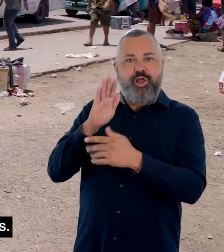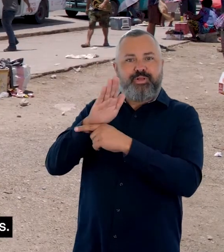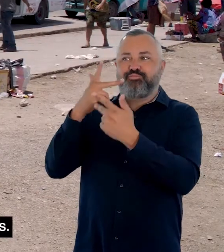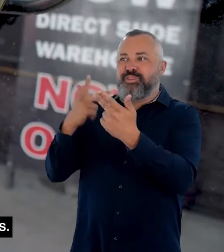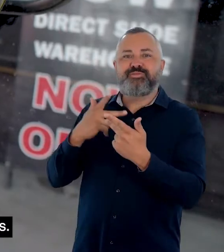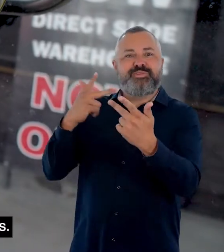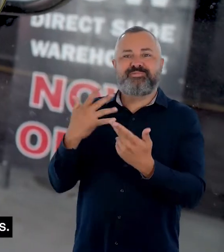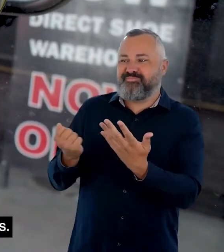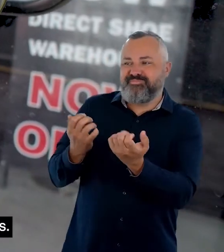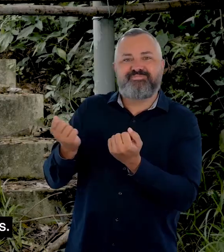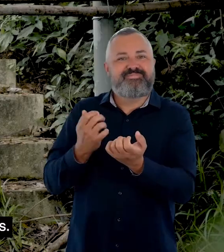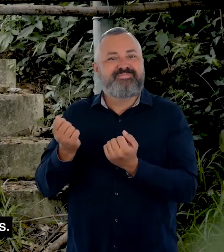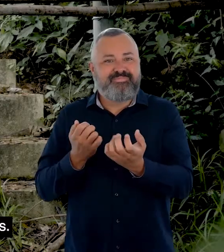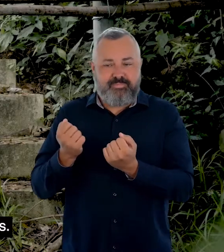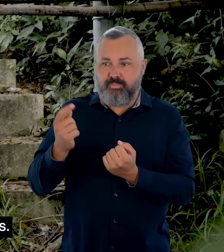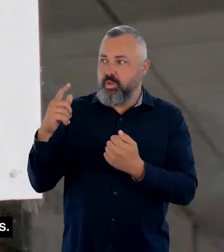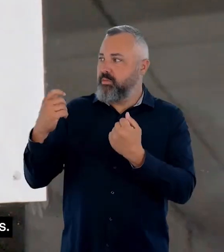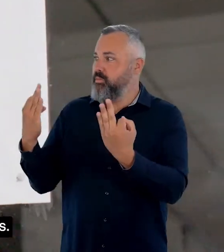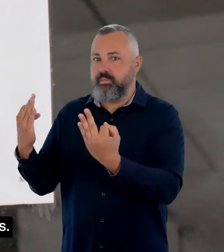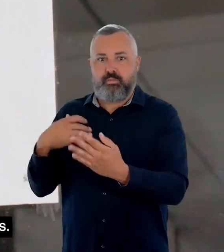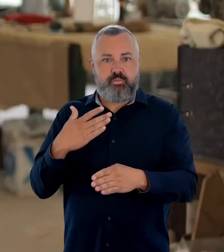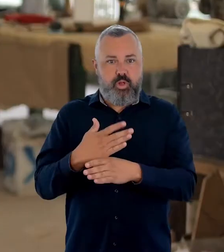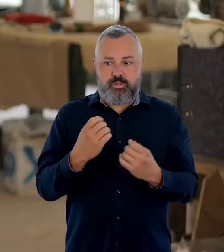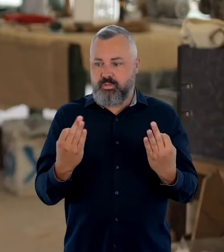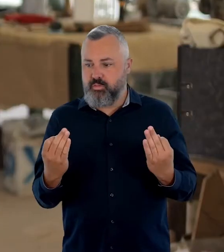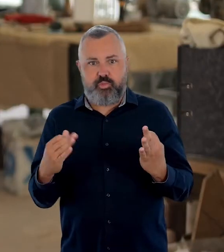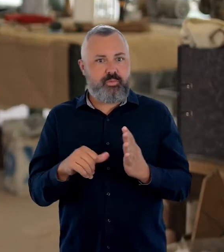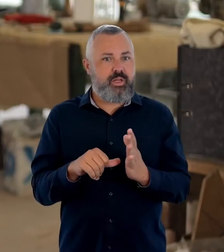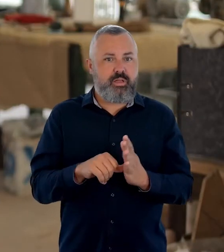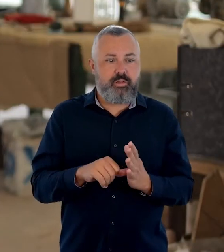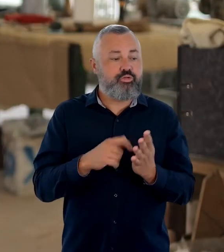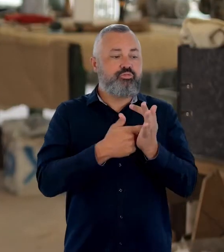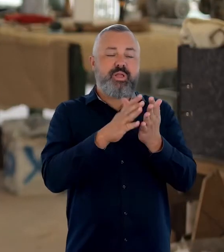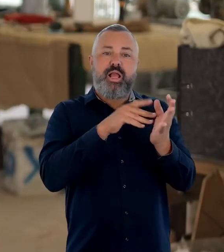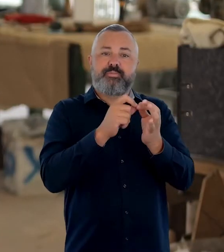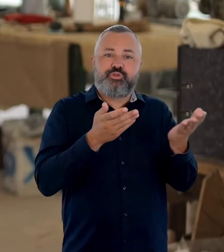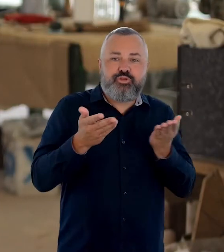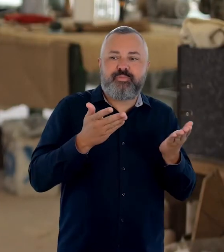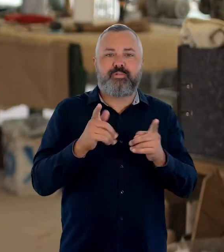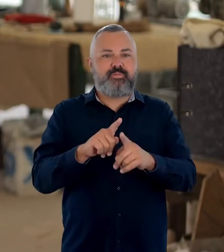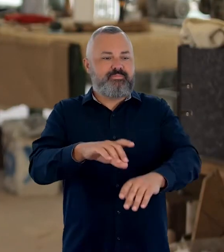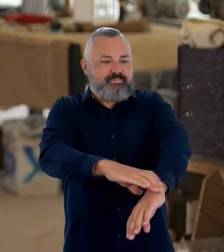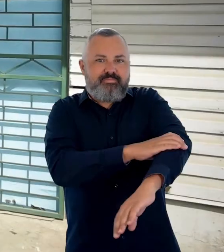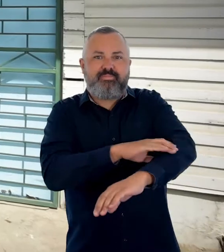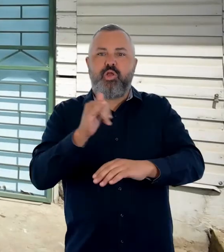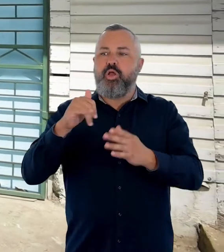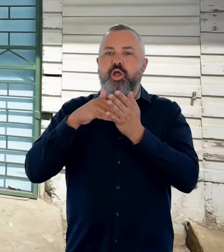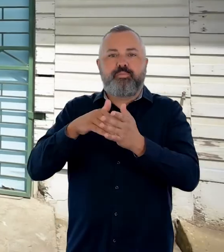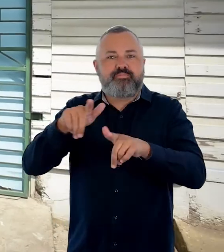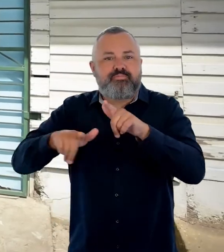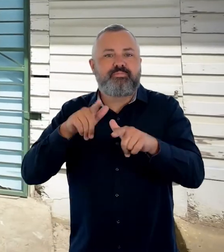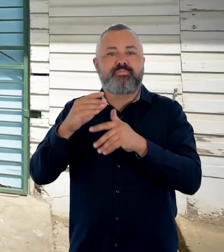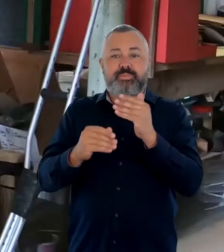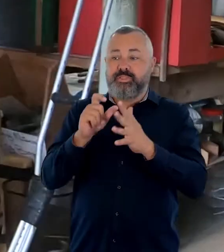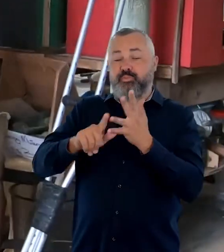income from tourists and have lost their jobs. People with disabilities couldn't access rehabilitation services